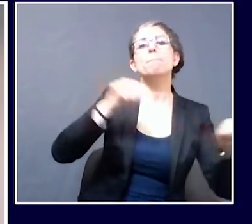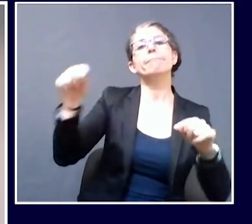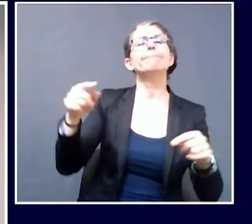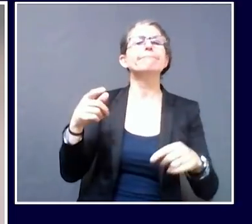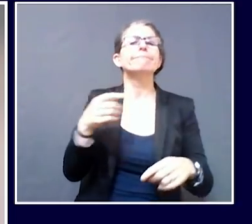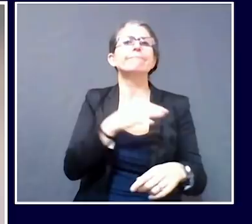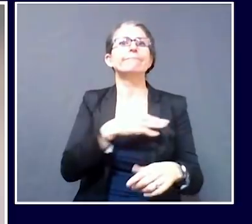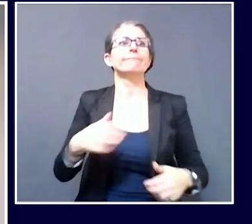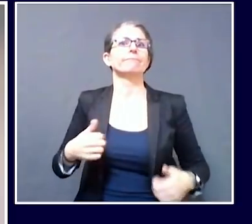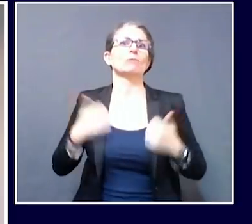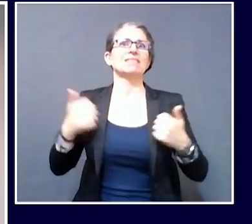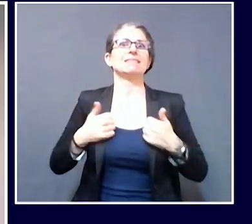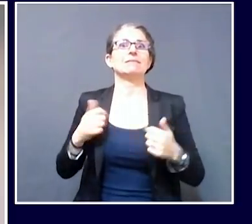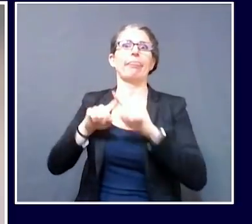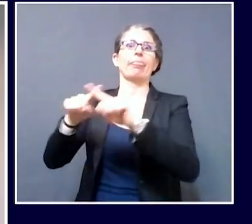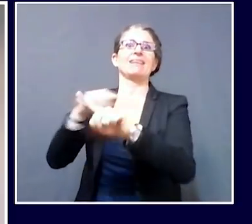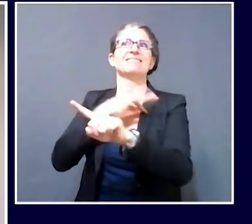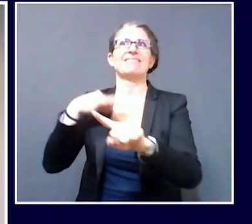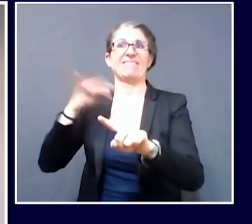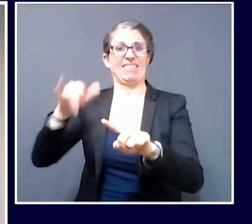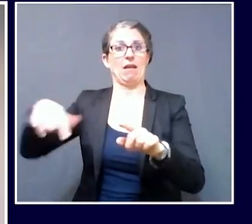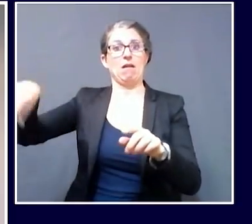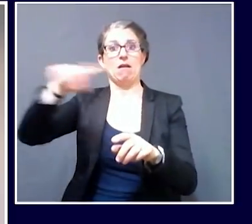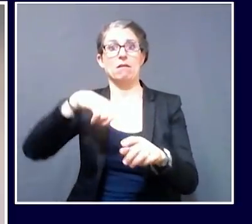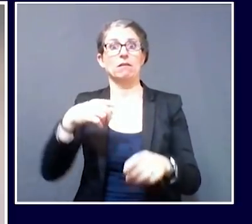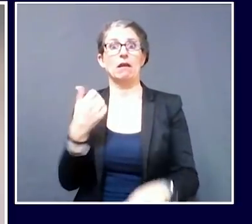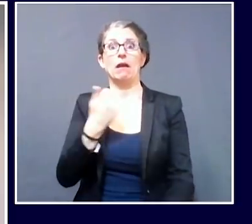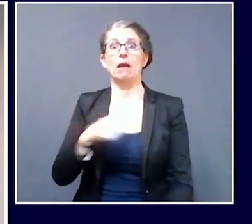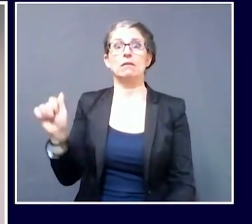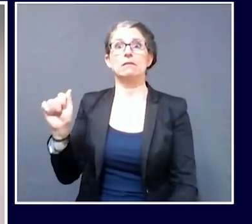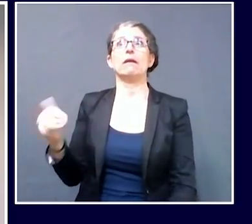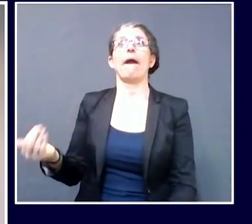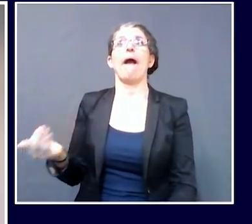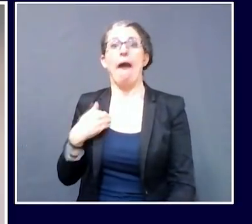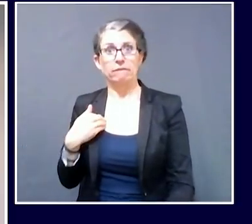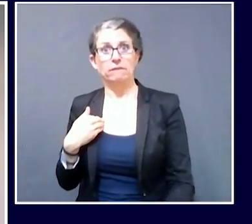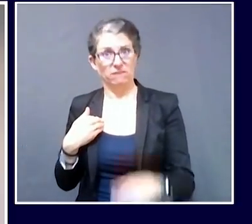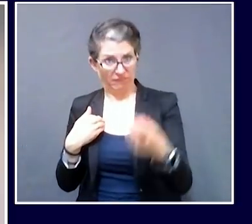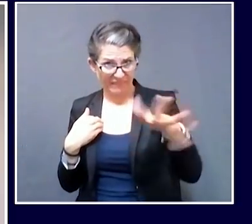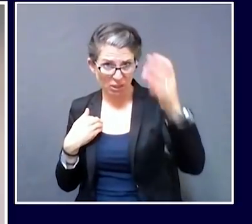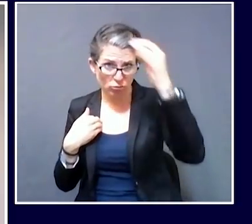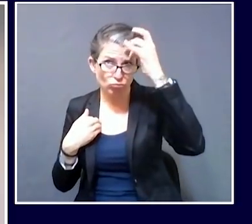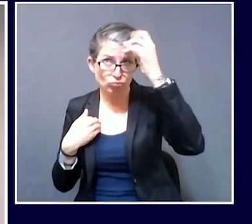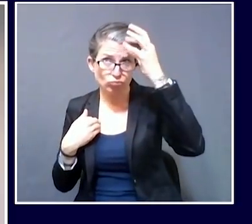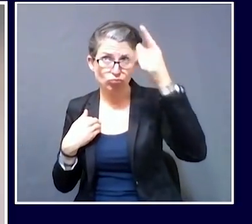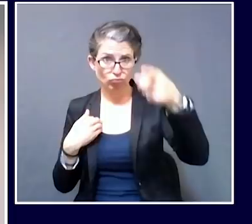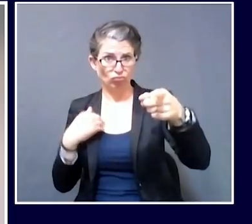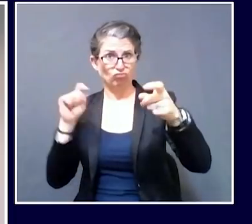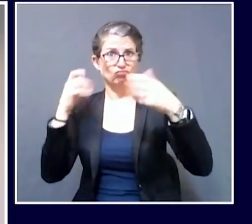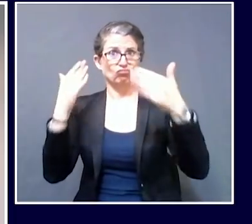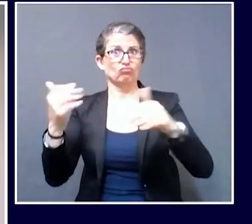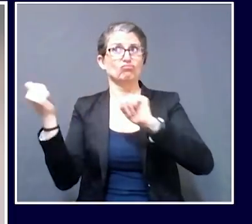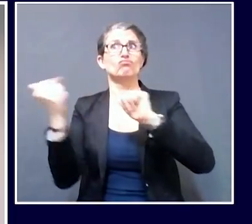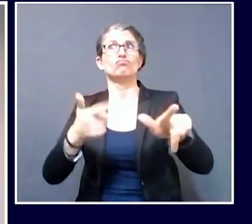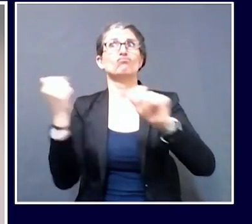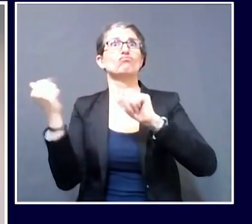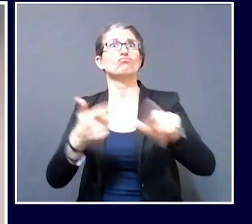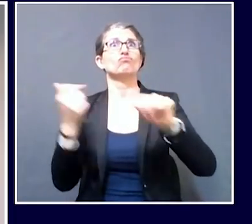case? I know that's something you've thought about. What is your thinking on that now in light of the new testing capacity?